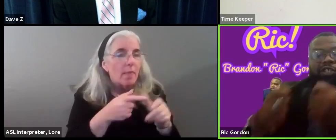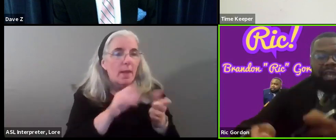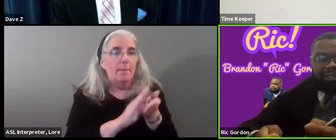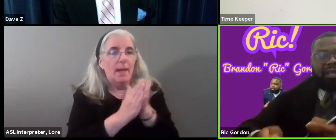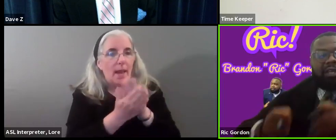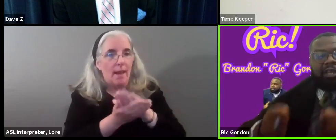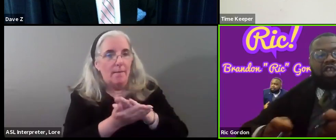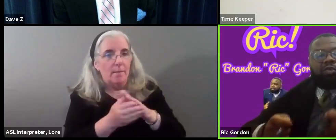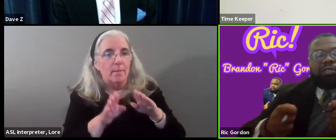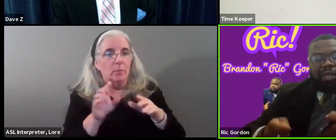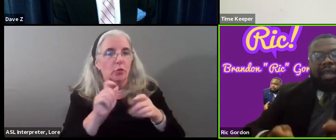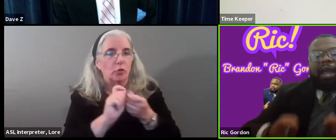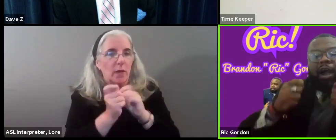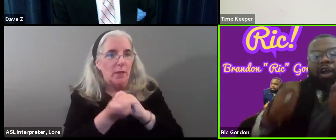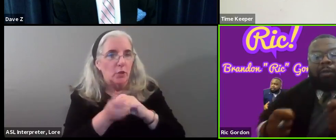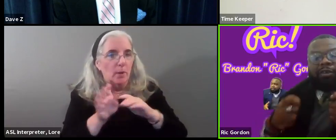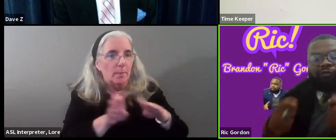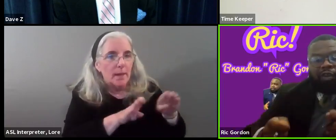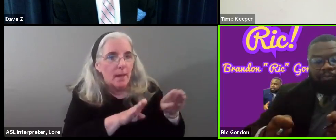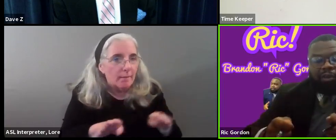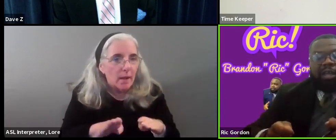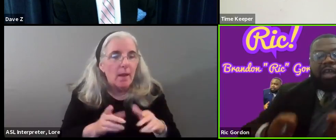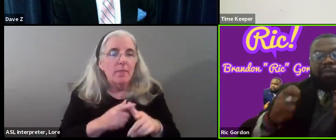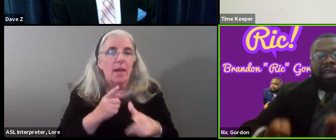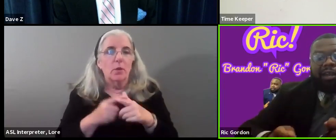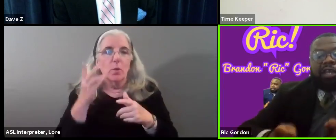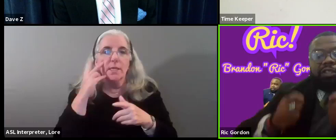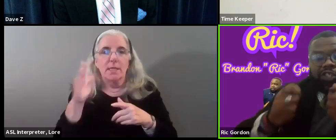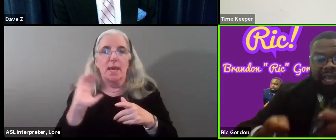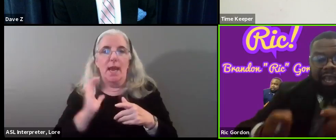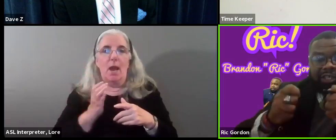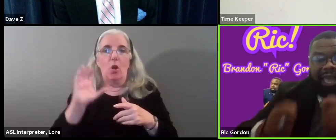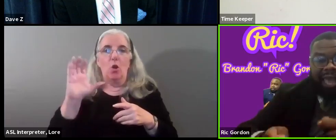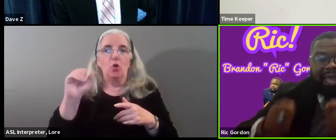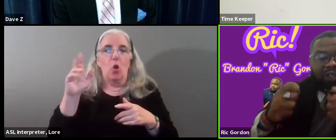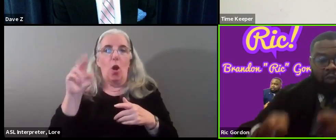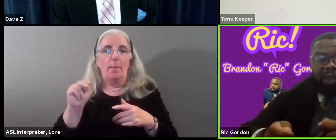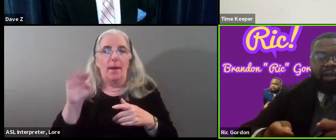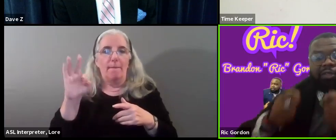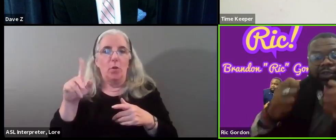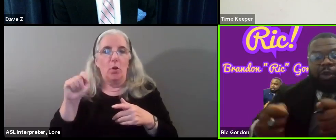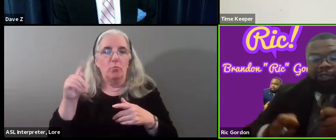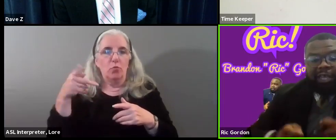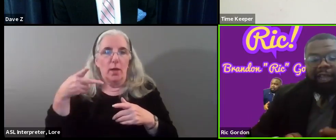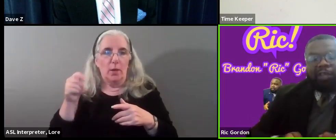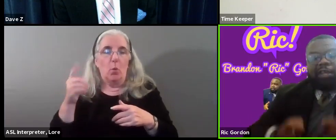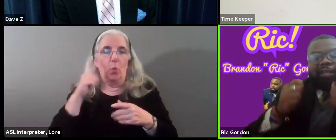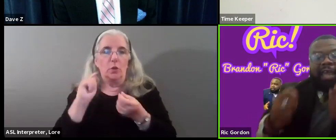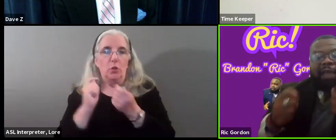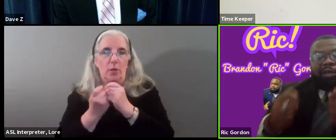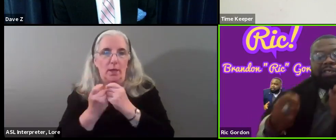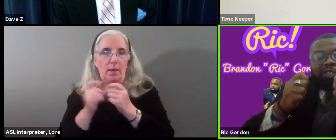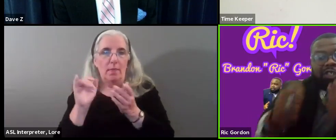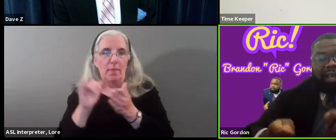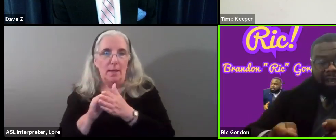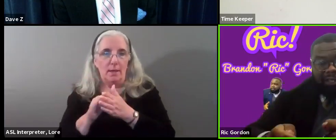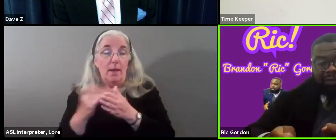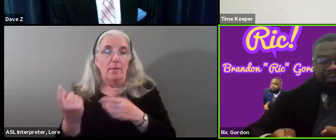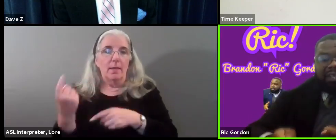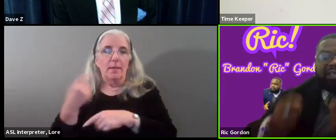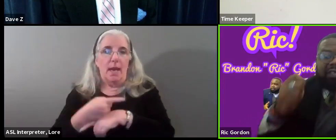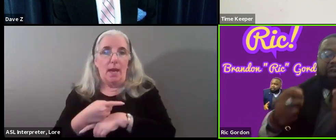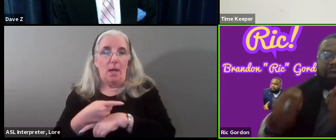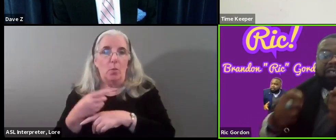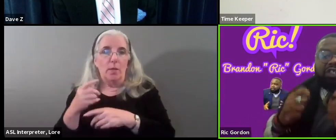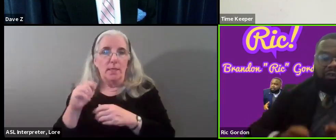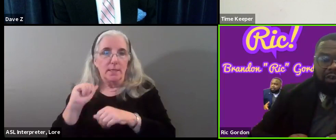see behavior change, then you will see our carbon footprint begin to change as well. There's an old saying, the day we cease to change